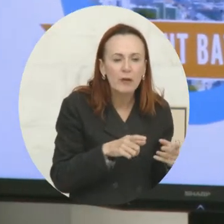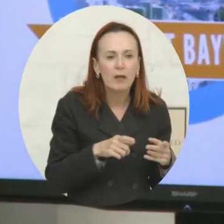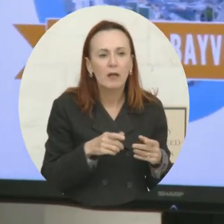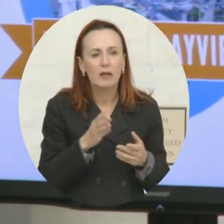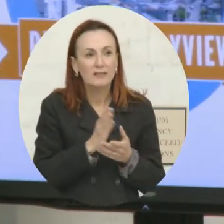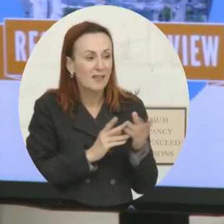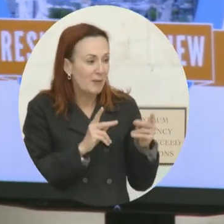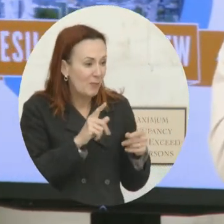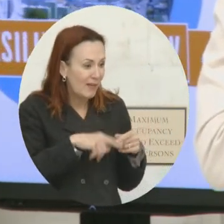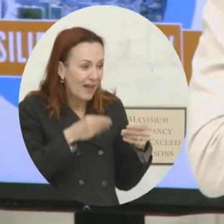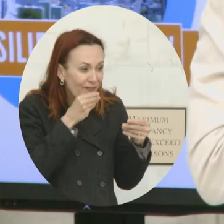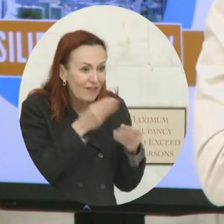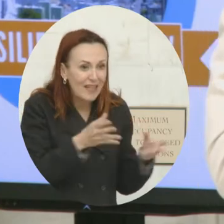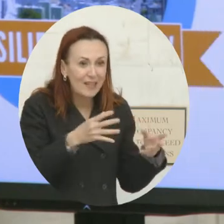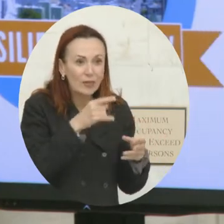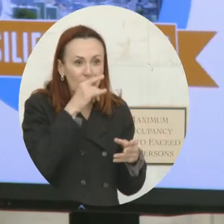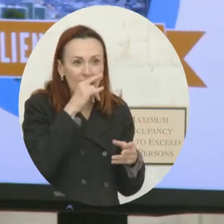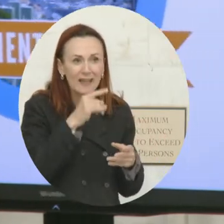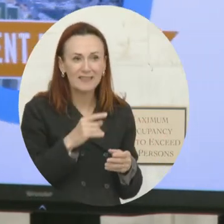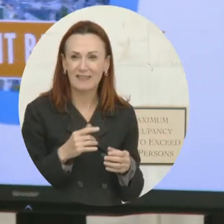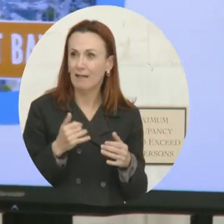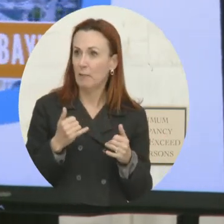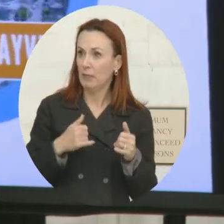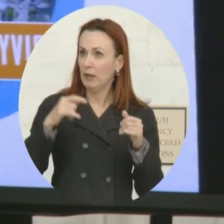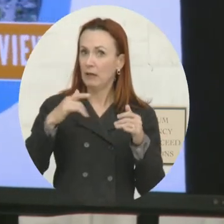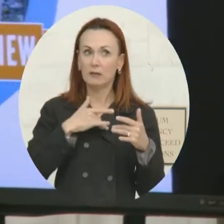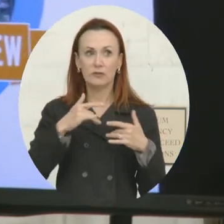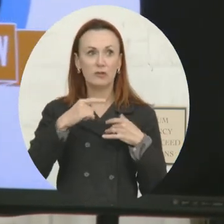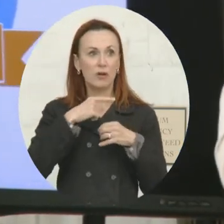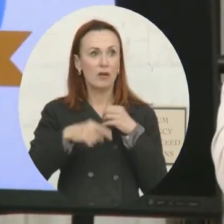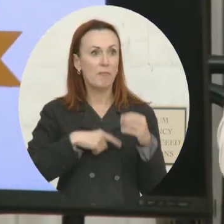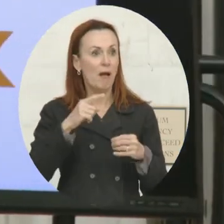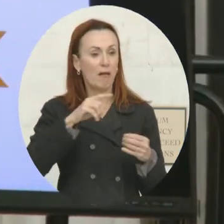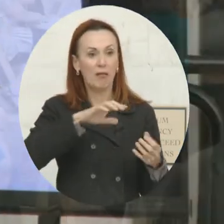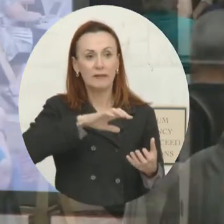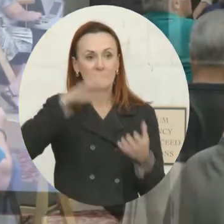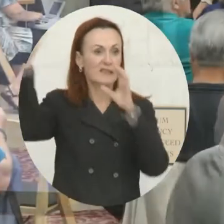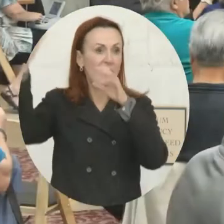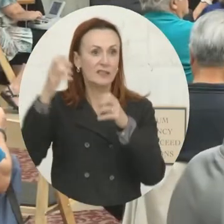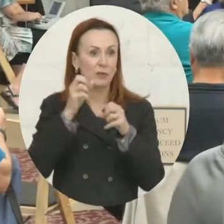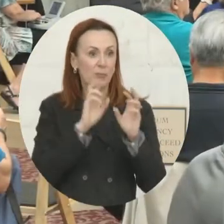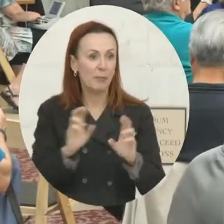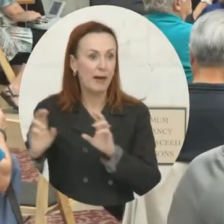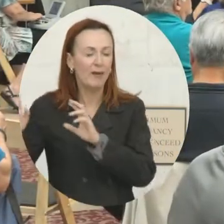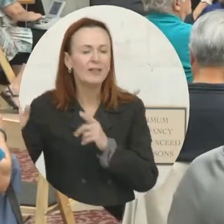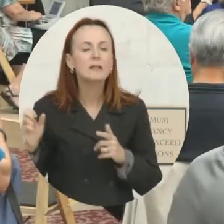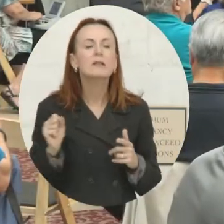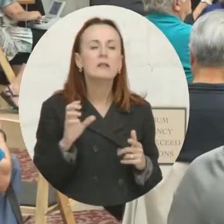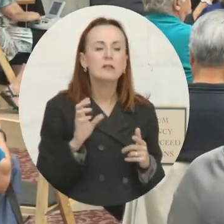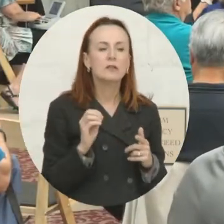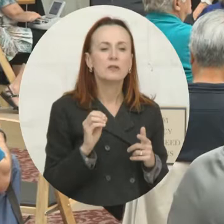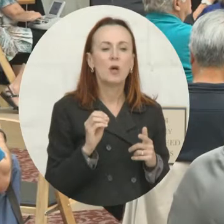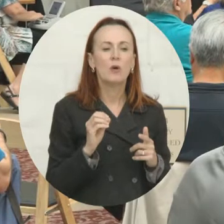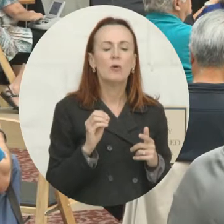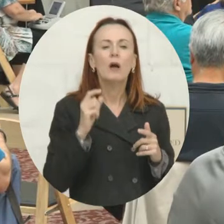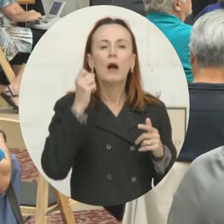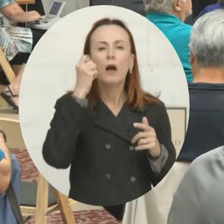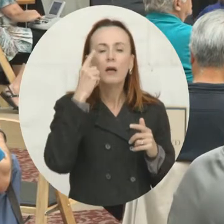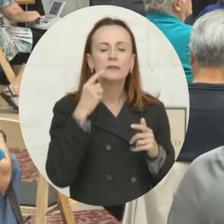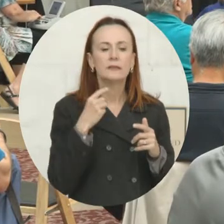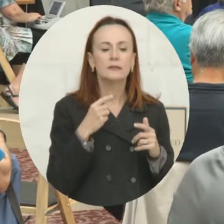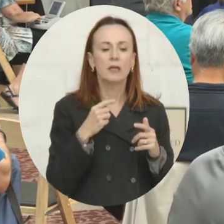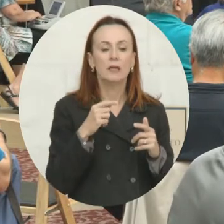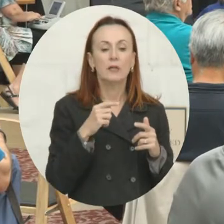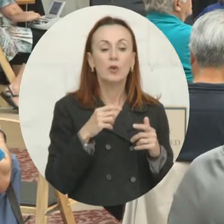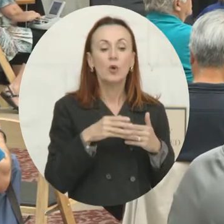kids? How can I talk about disaster preparedness when we have shootings in schools? So the thing is about resiliency and resiliency